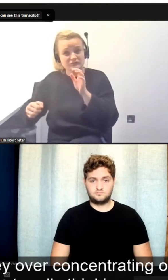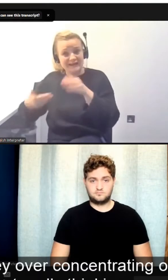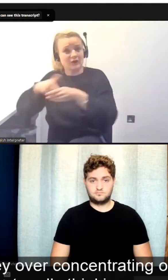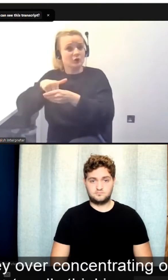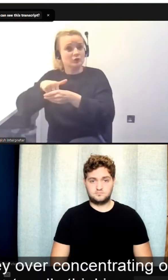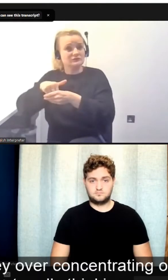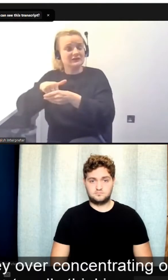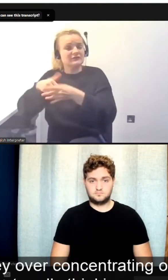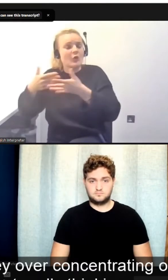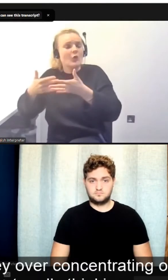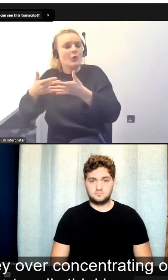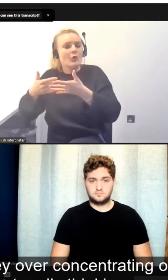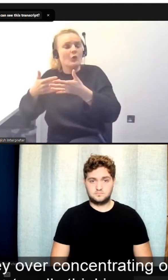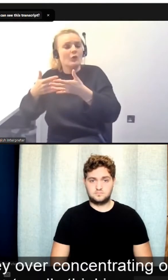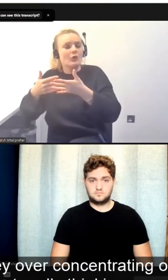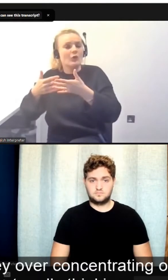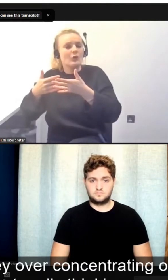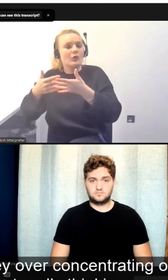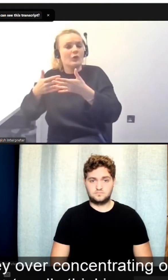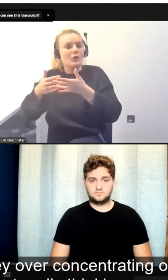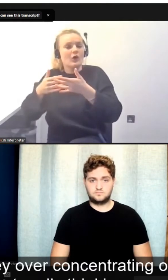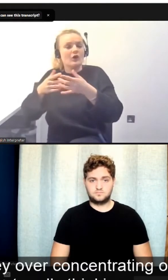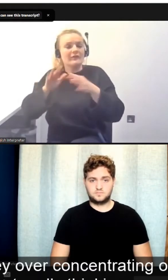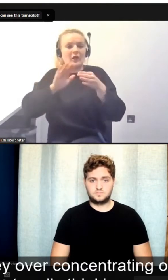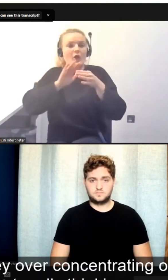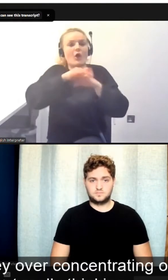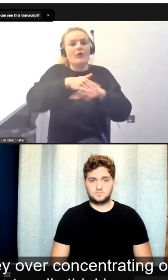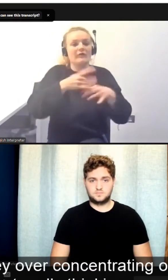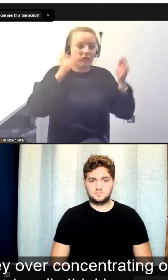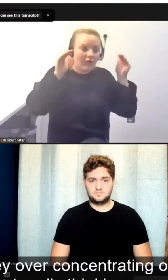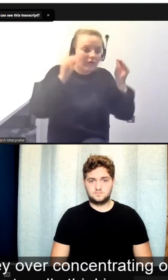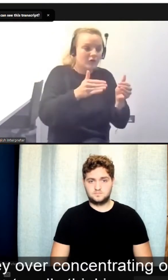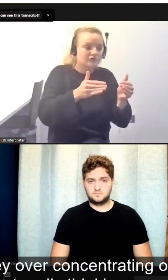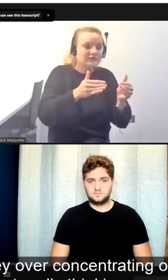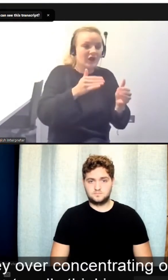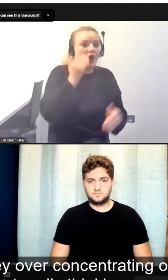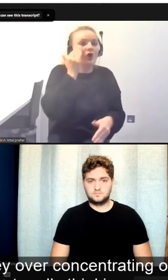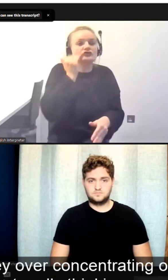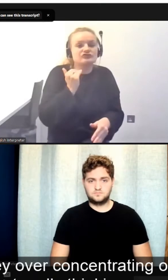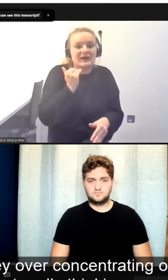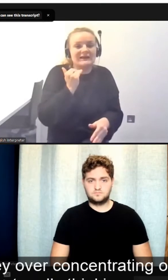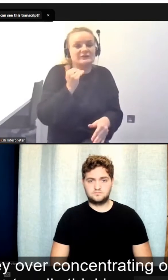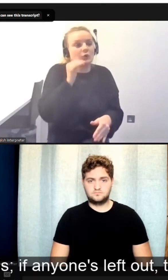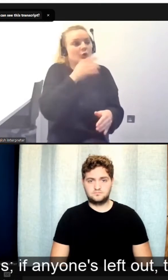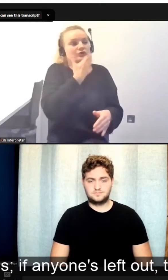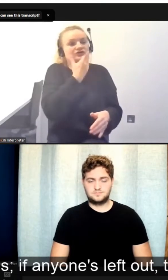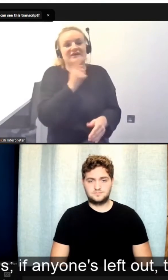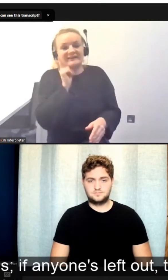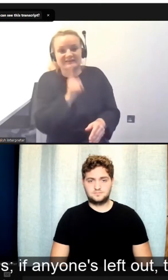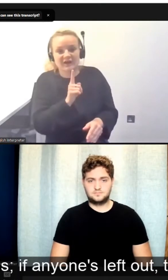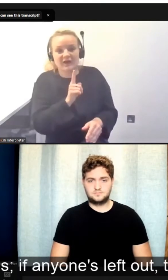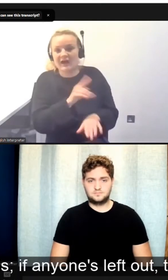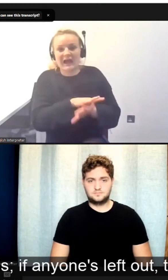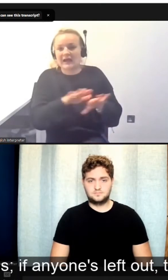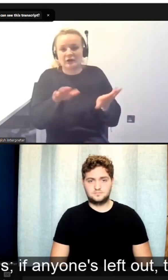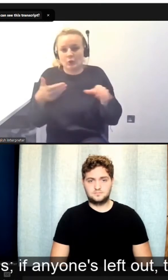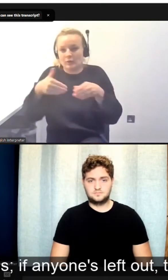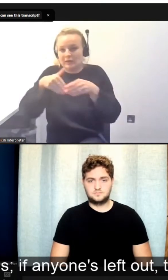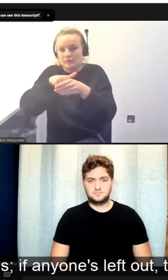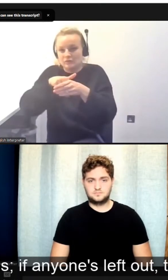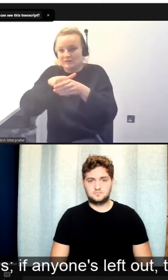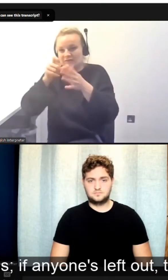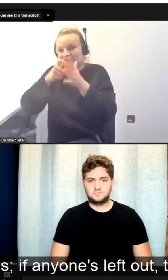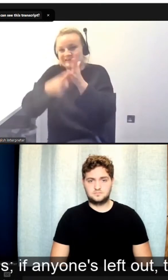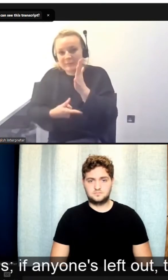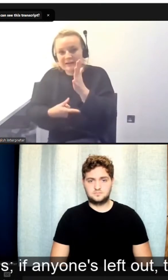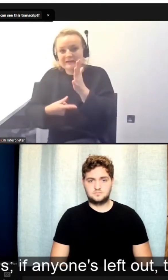concentrating on things like gender on race, and actually not really thinking about inclusivity, because my opinion